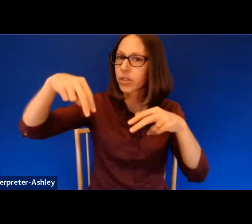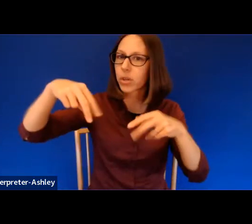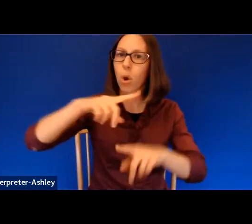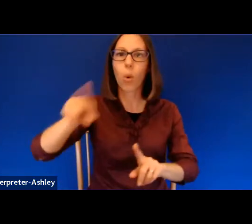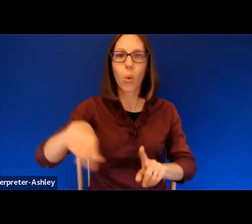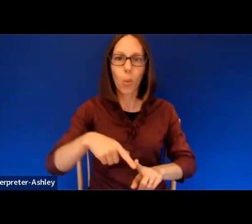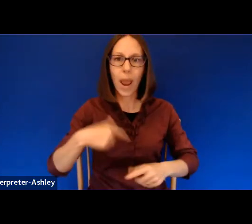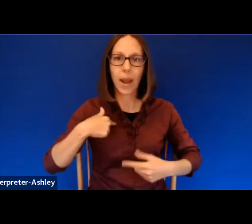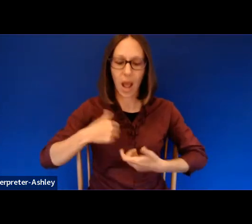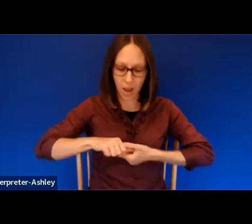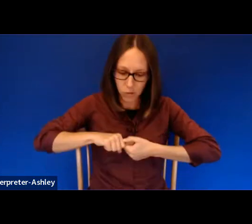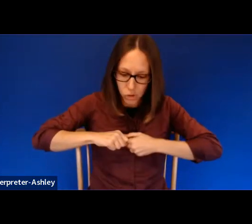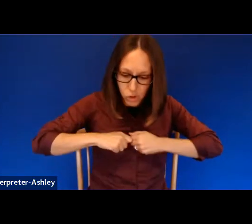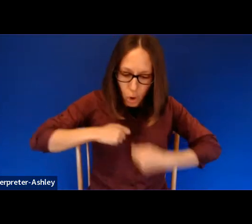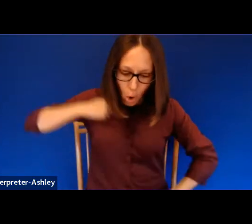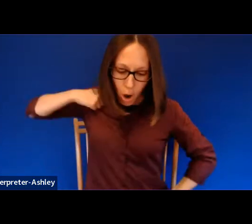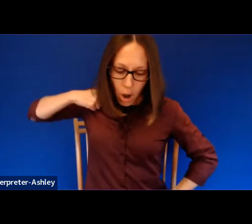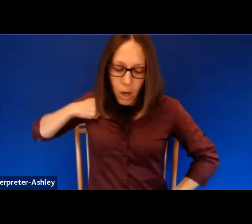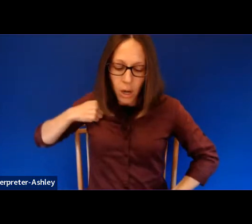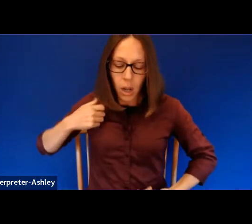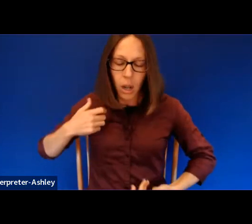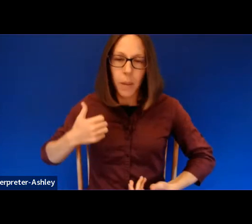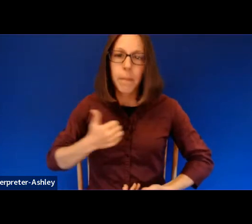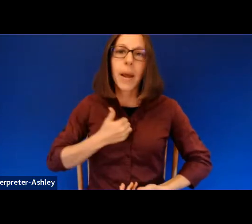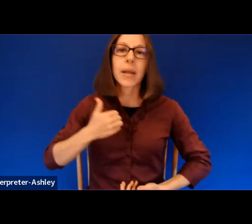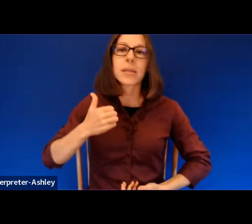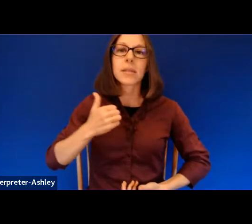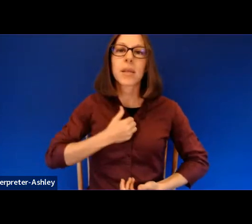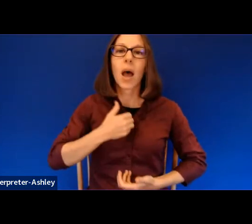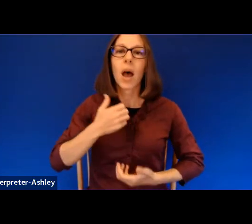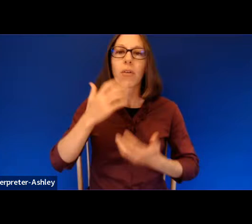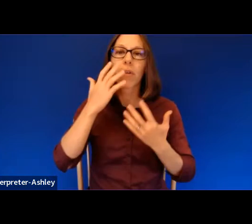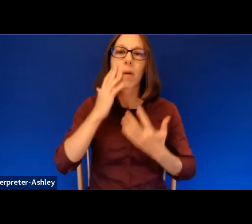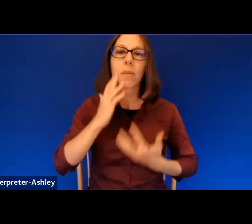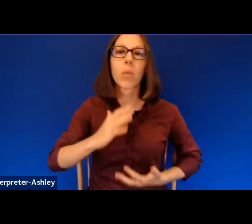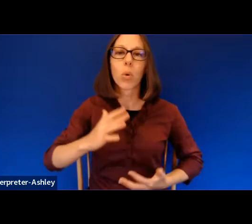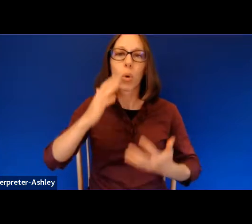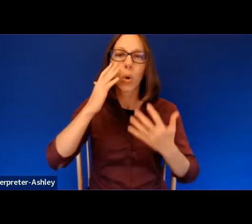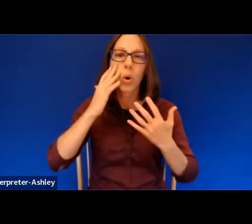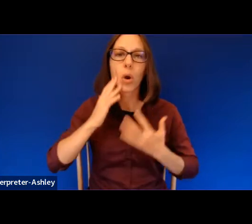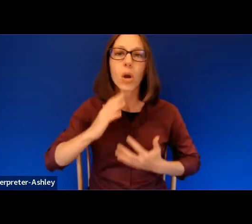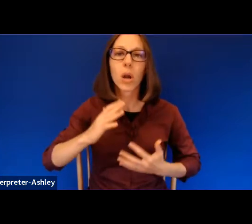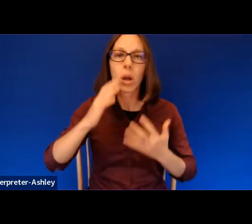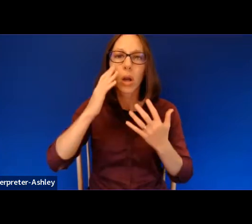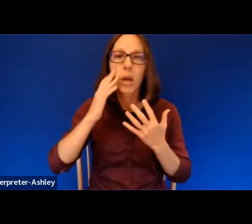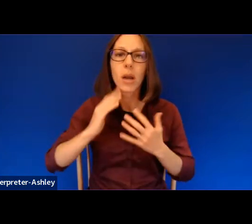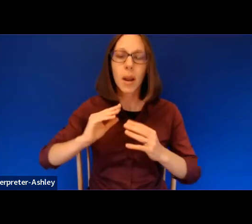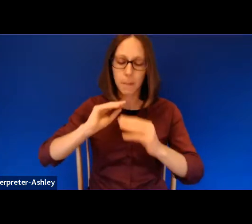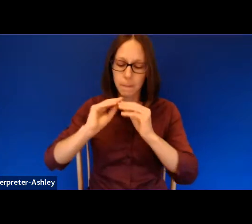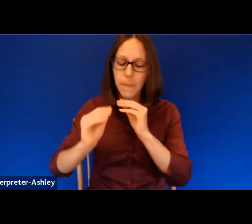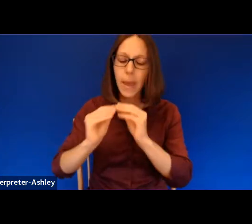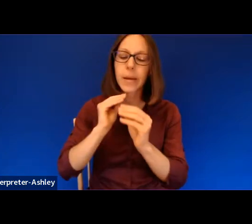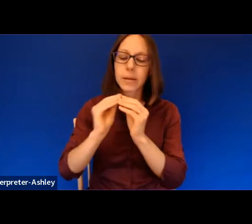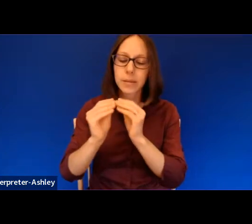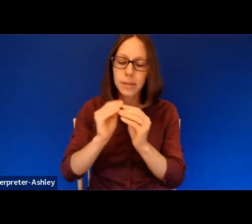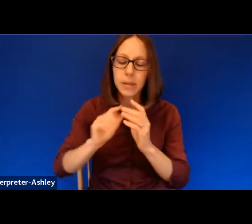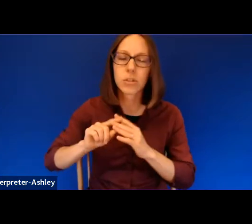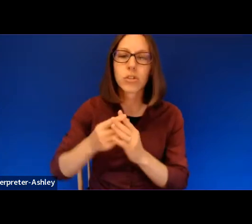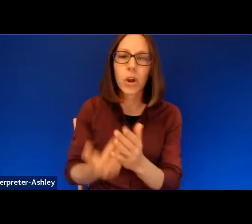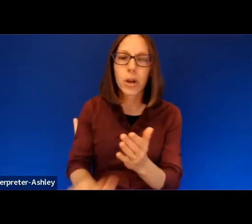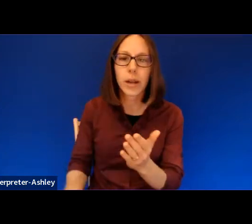torn and myself I mourn be mended and start over like a scar